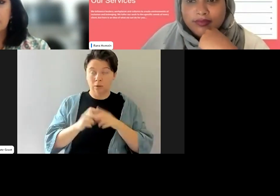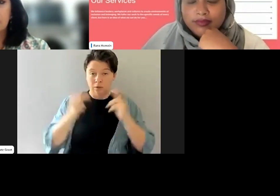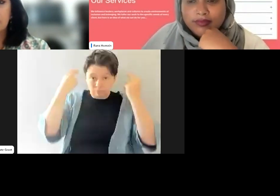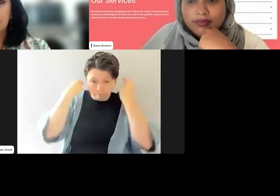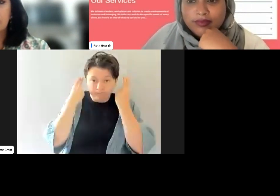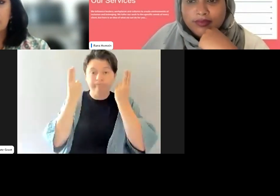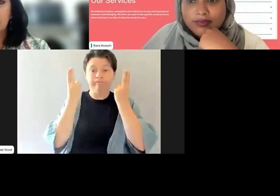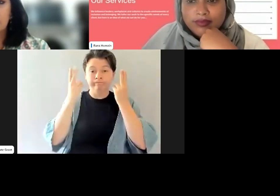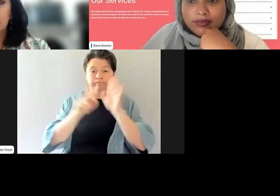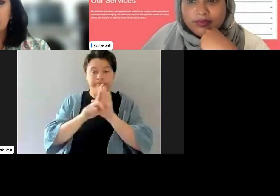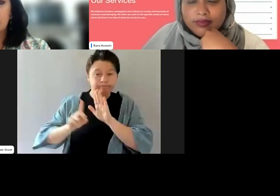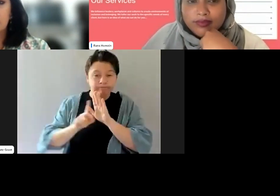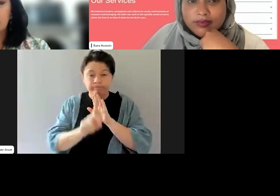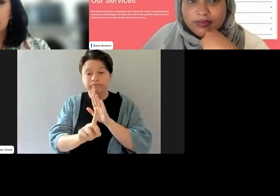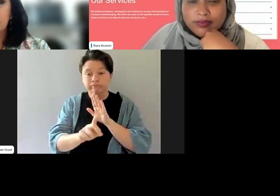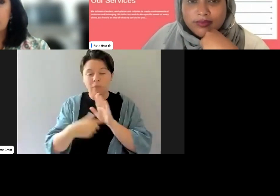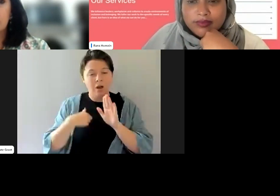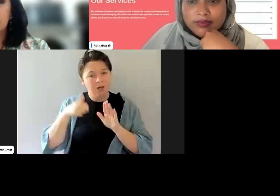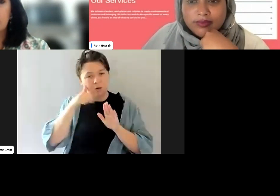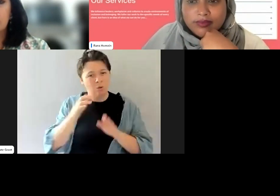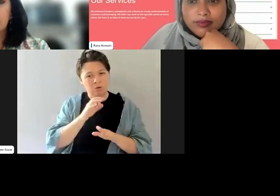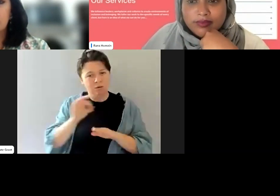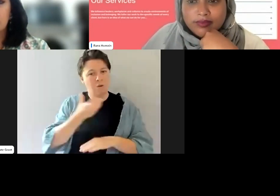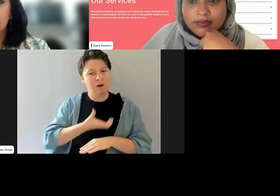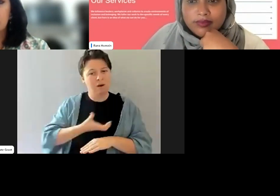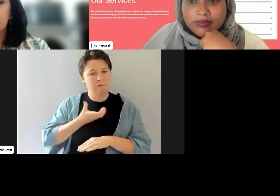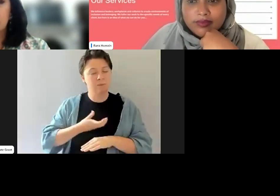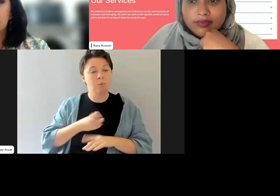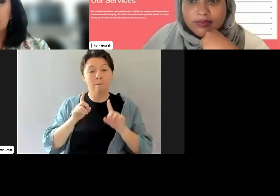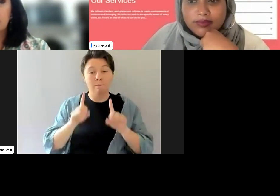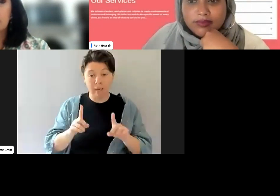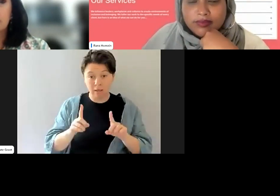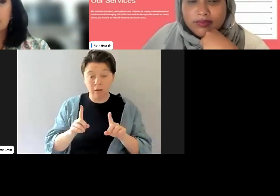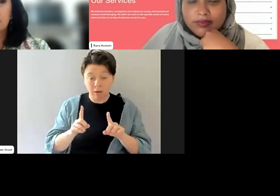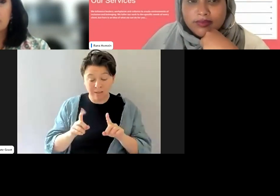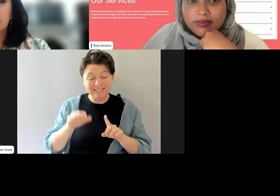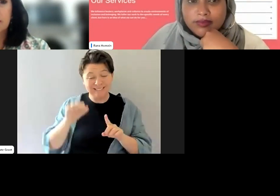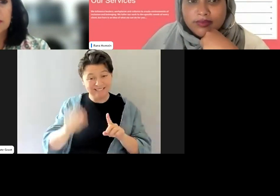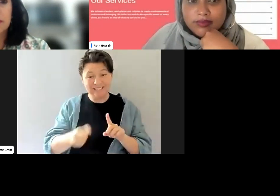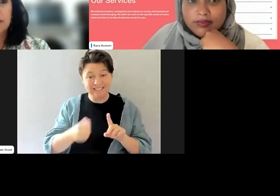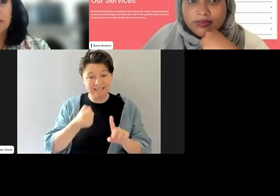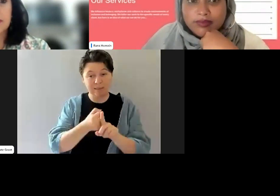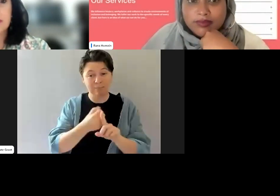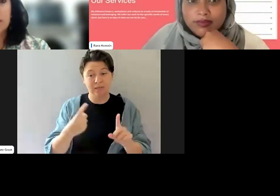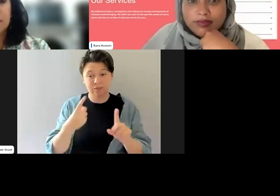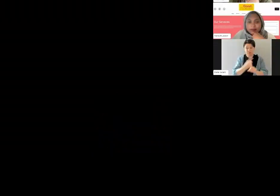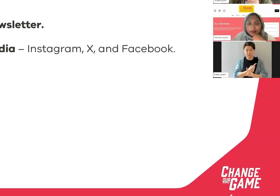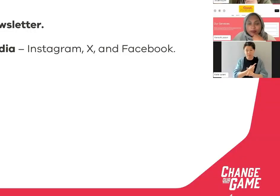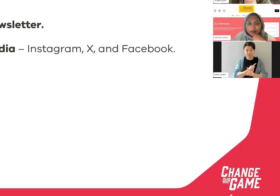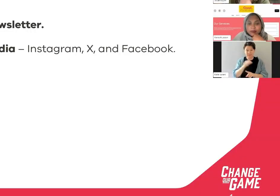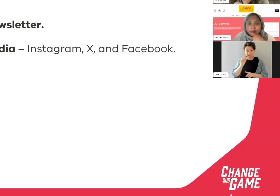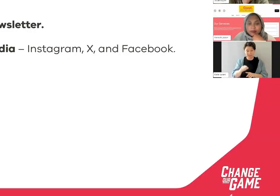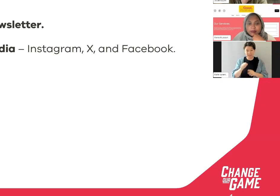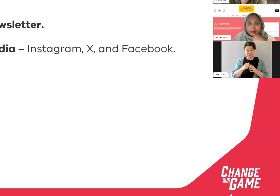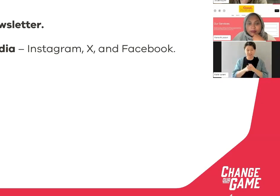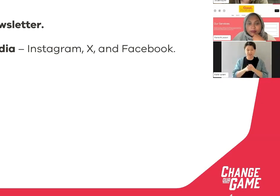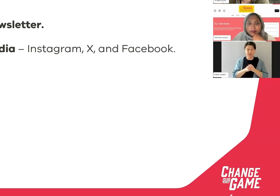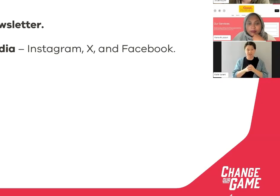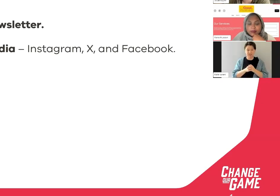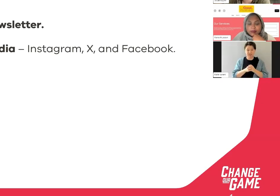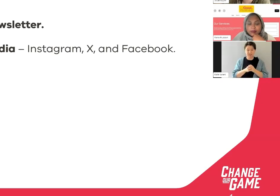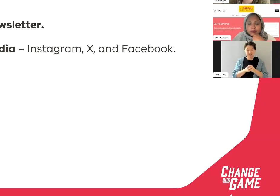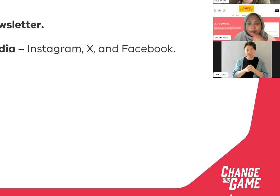especially with people with lived experience. It's not always comfortable, but it is changing. It is 100% changing and it is, uh, people